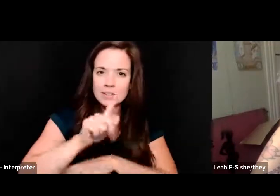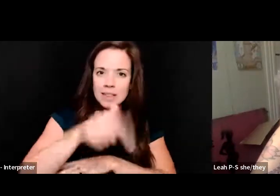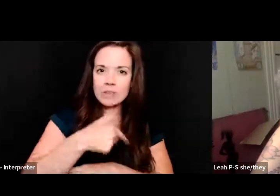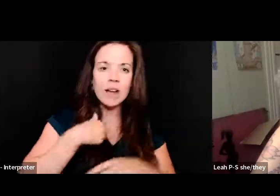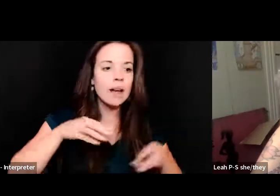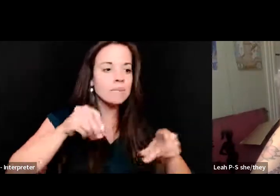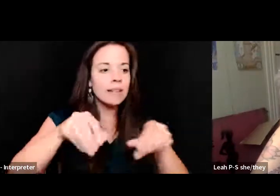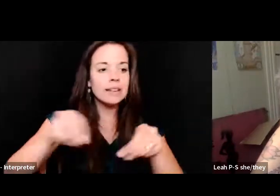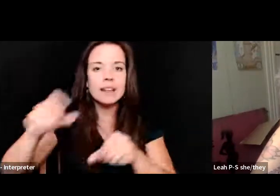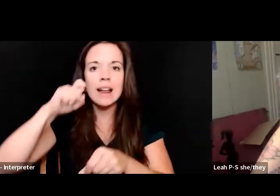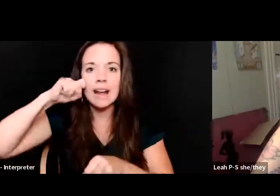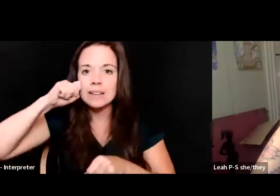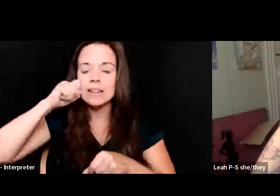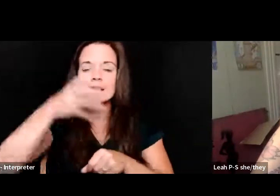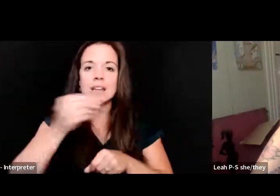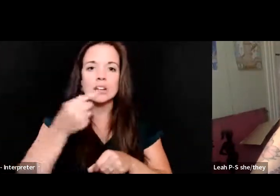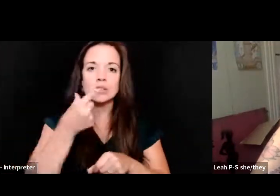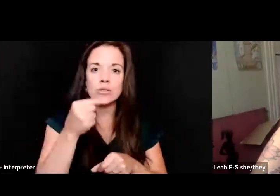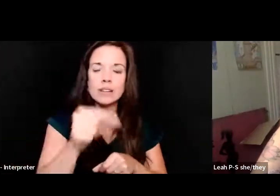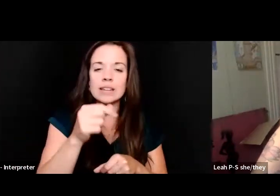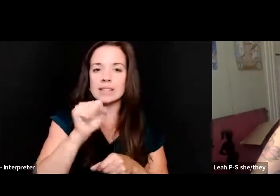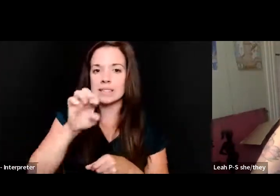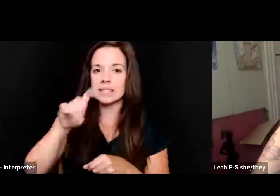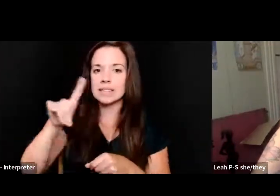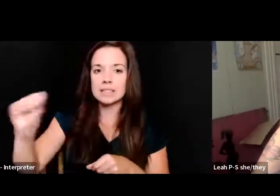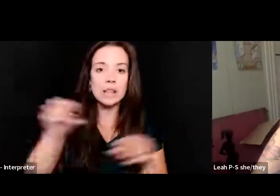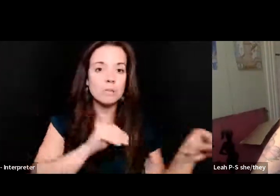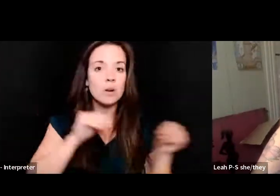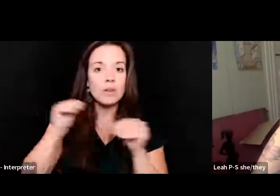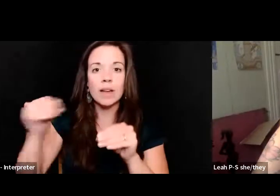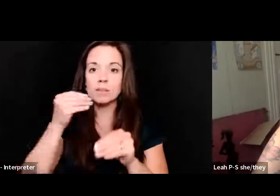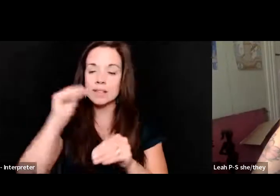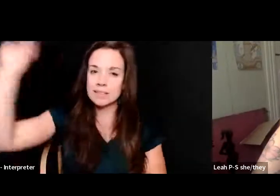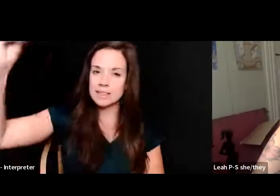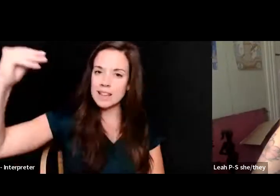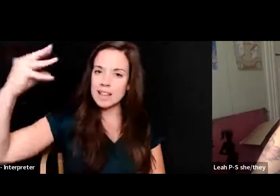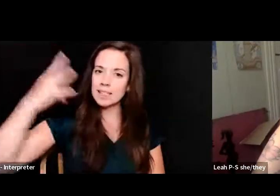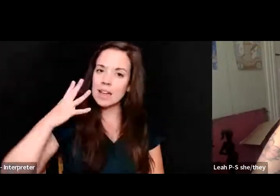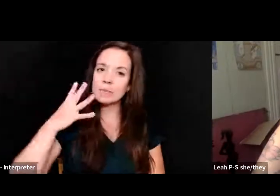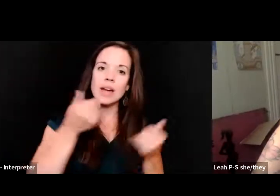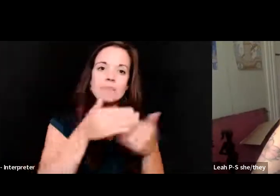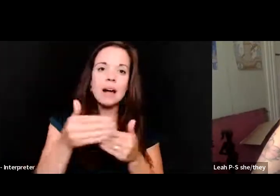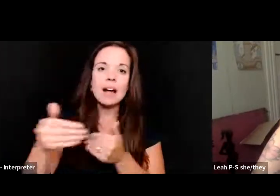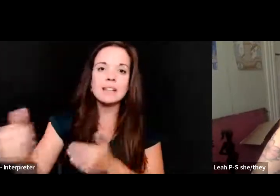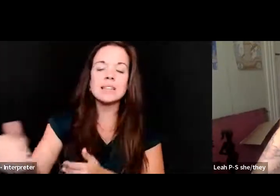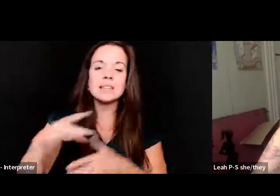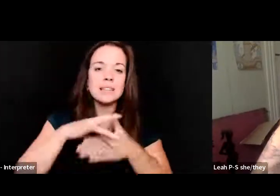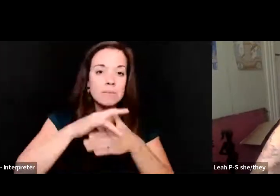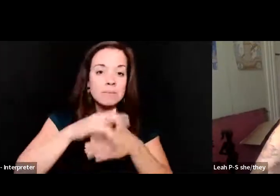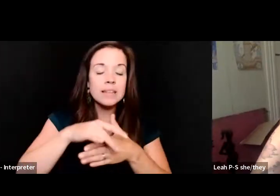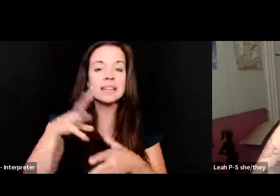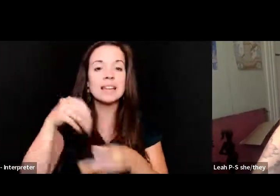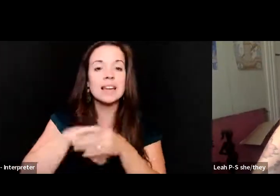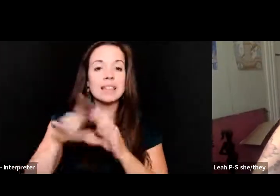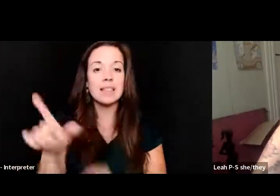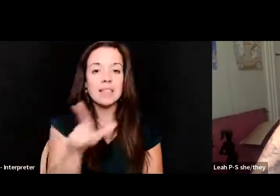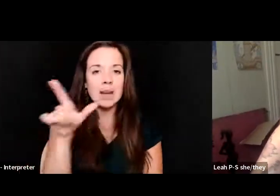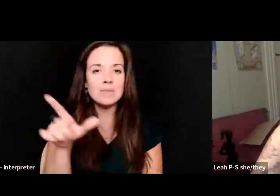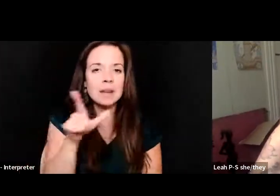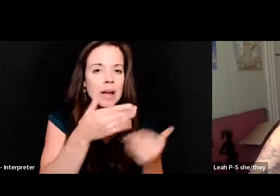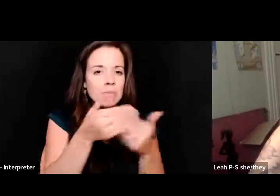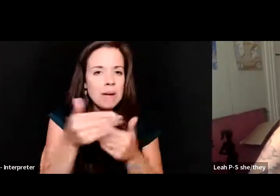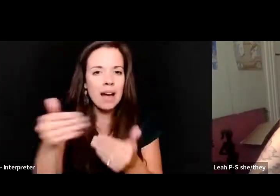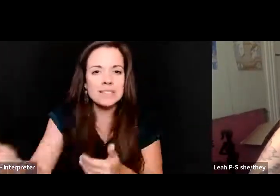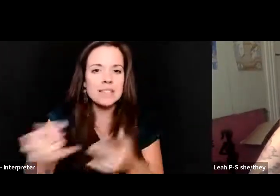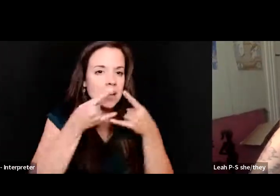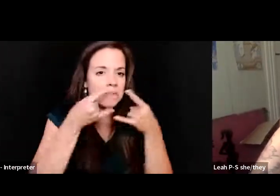and green seeds and watered them and moved them to sunlight. We had boxes of meat and cabbages at Estelita's library. Boxes of masks